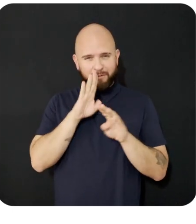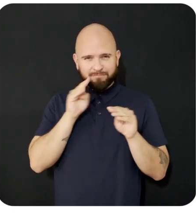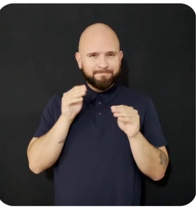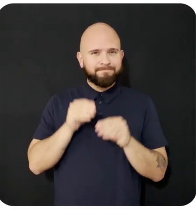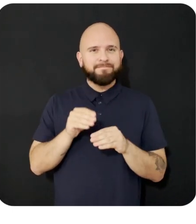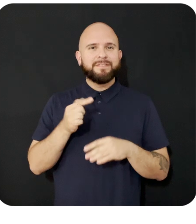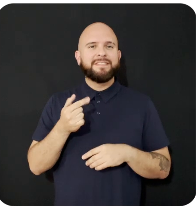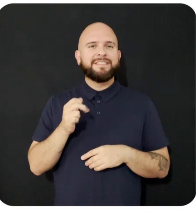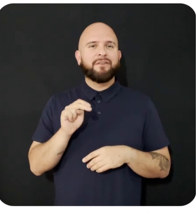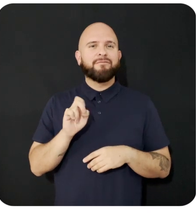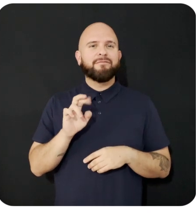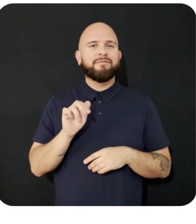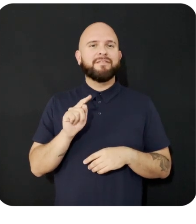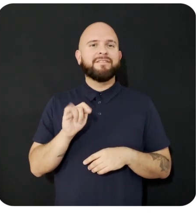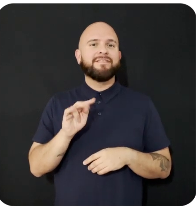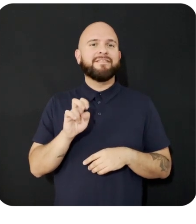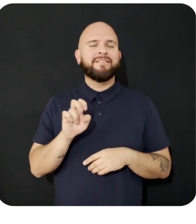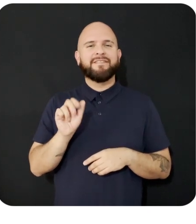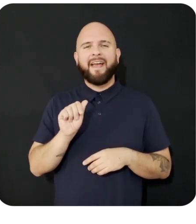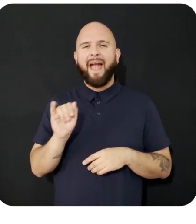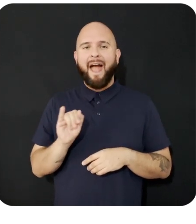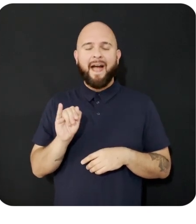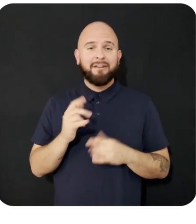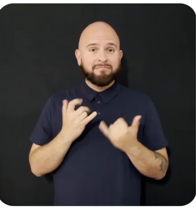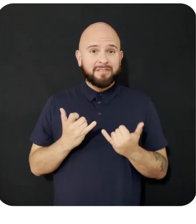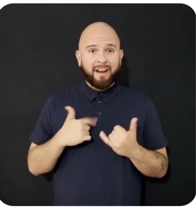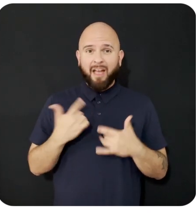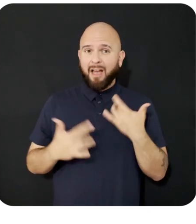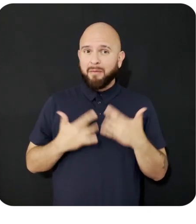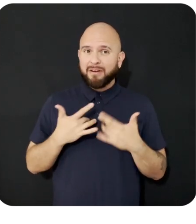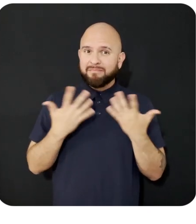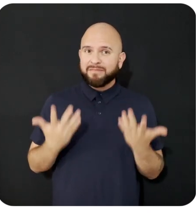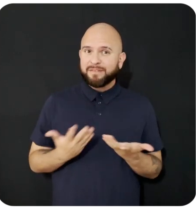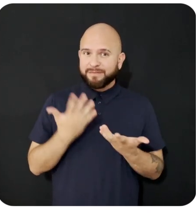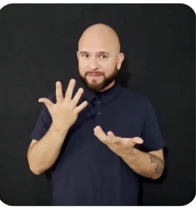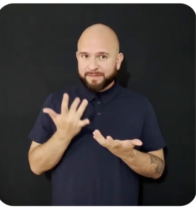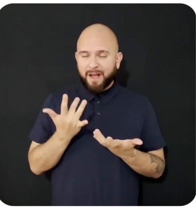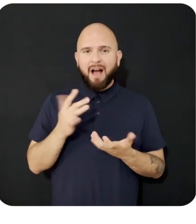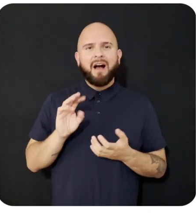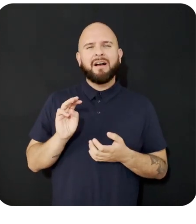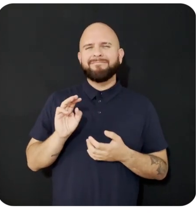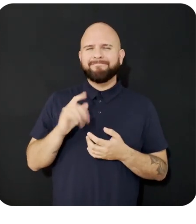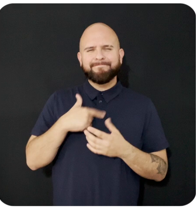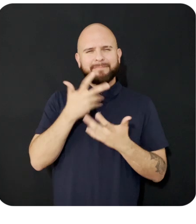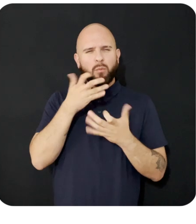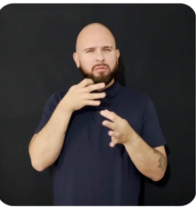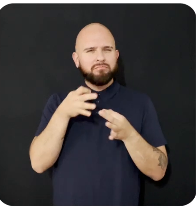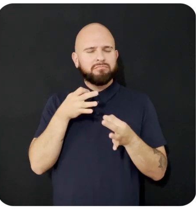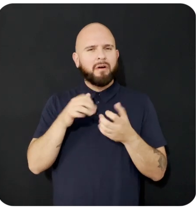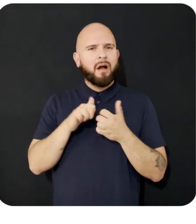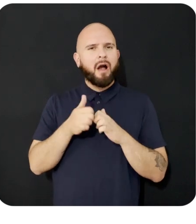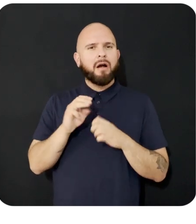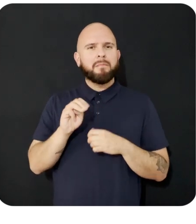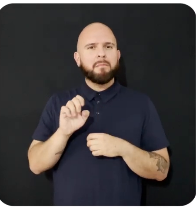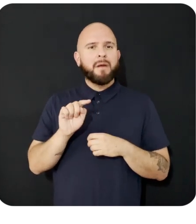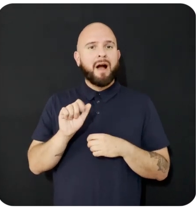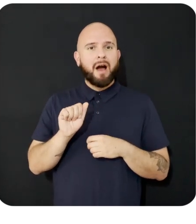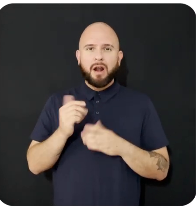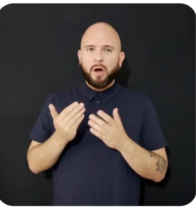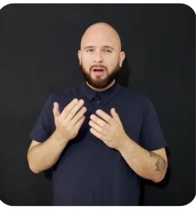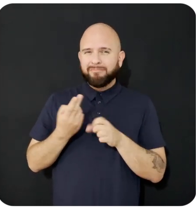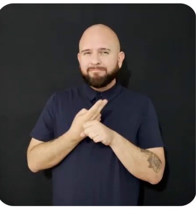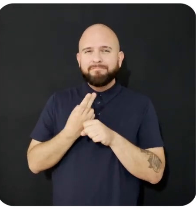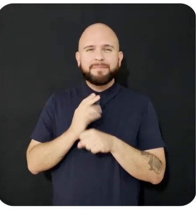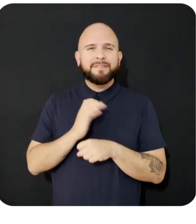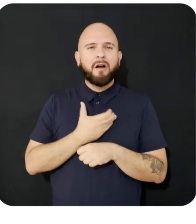Today, I'm excited to be here to talk about how Meta uses our state-of-the-art LAMA models to build